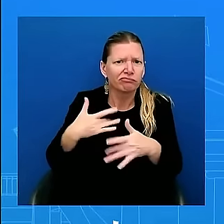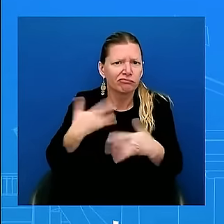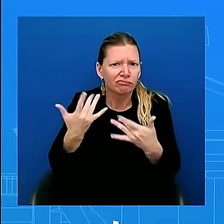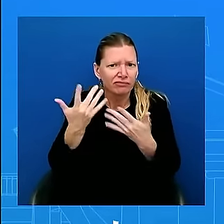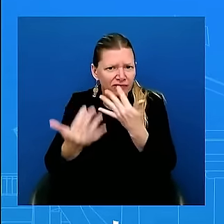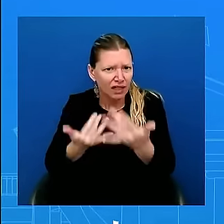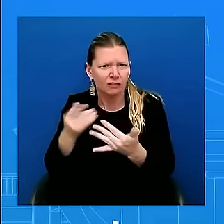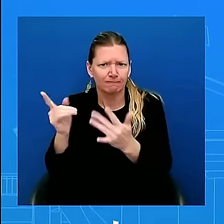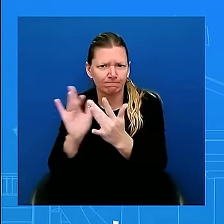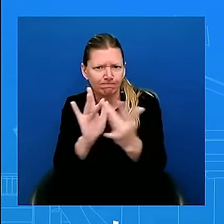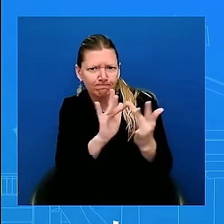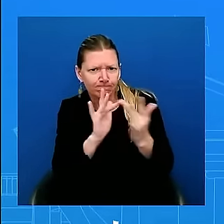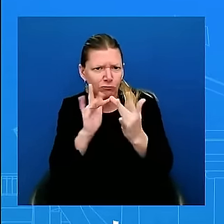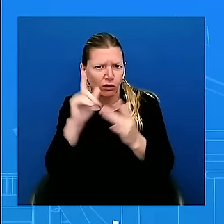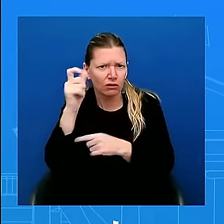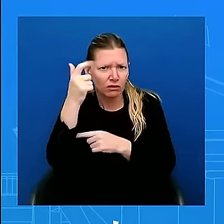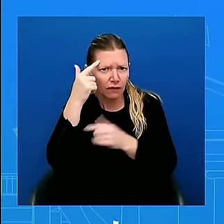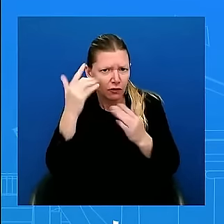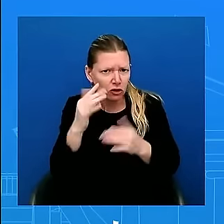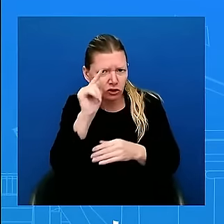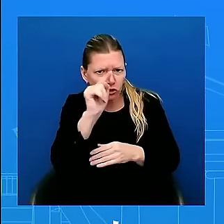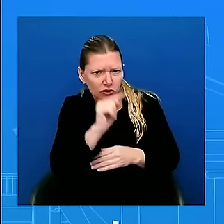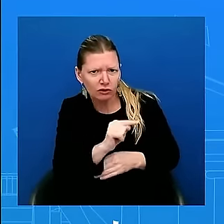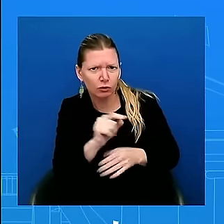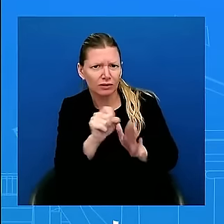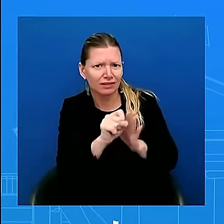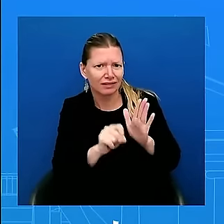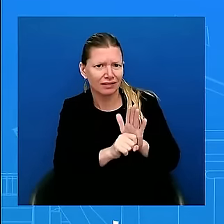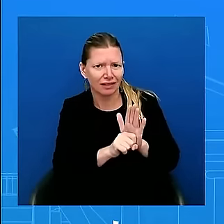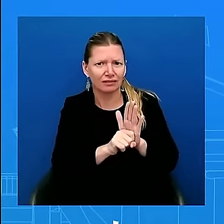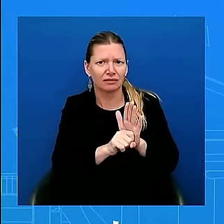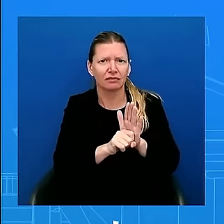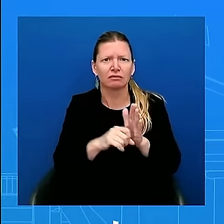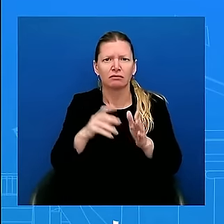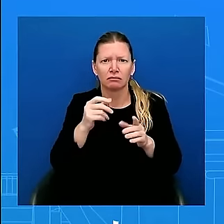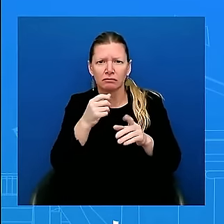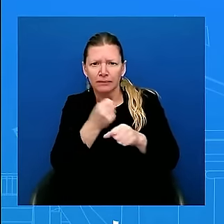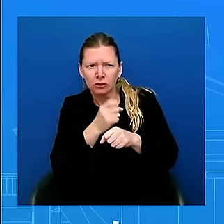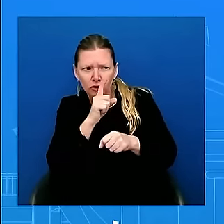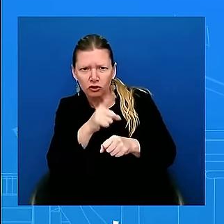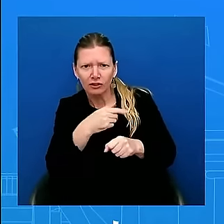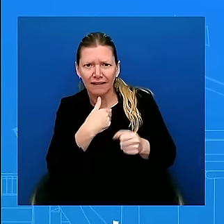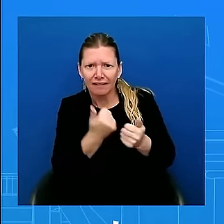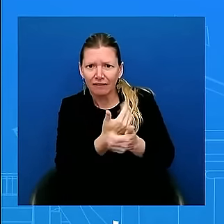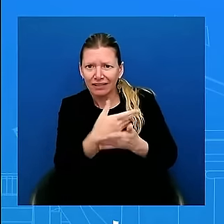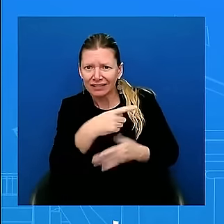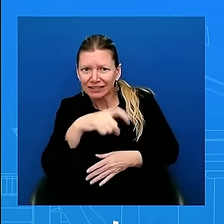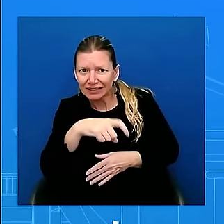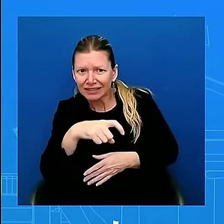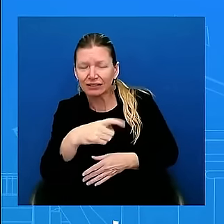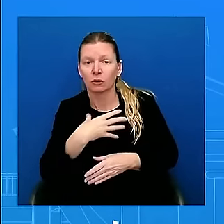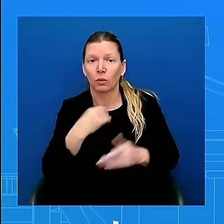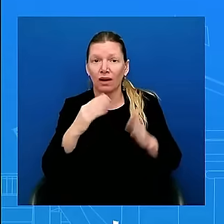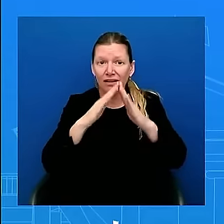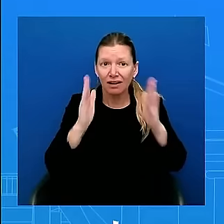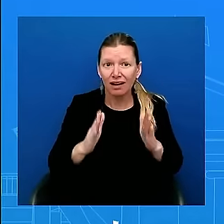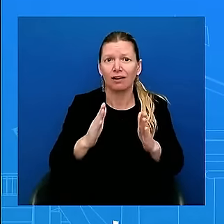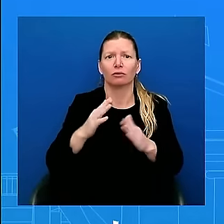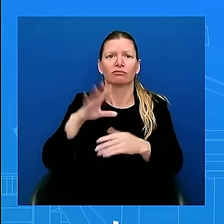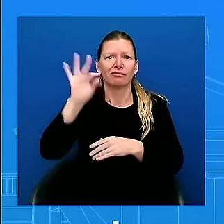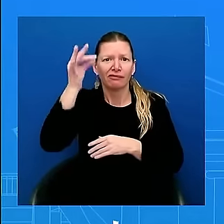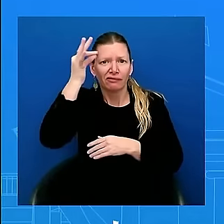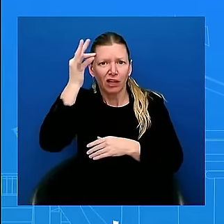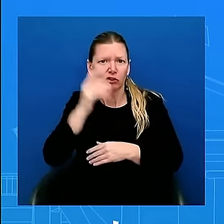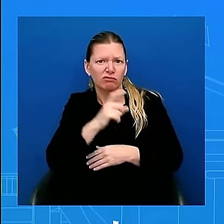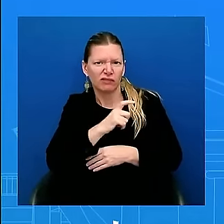they need. White House and federal officials are also in close contact with state and local officials on the front lines of these fires, and